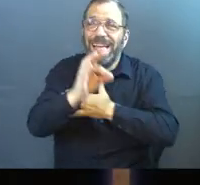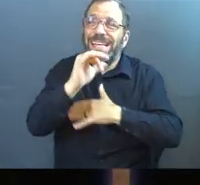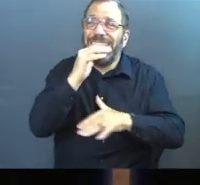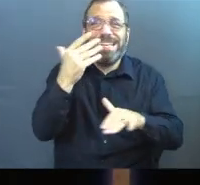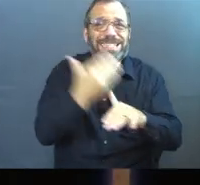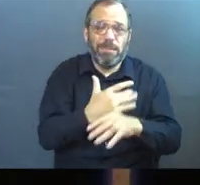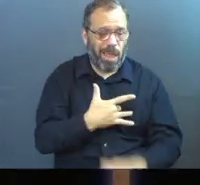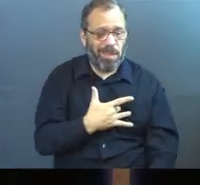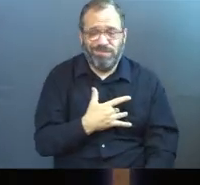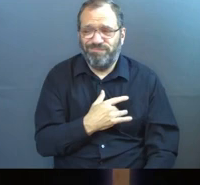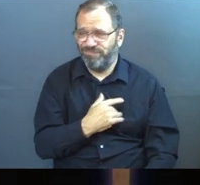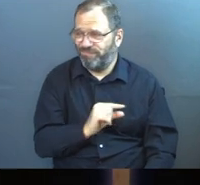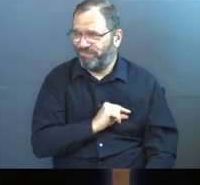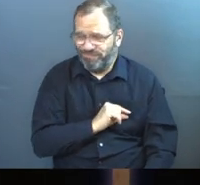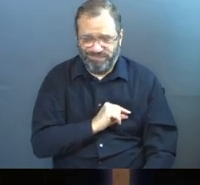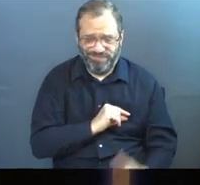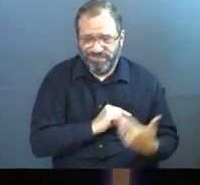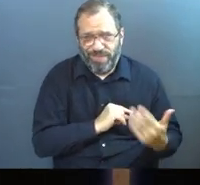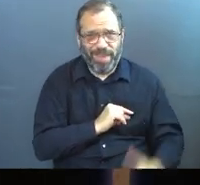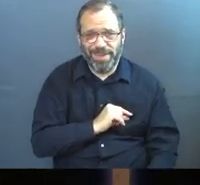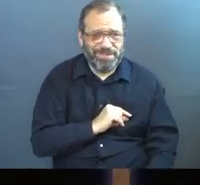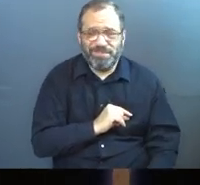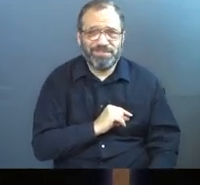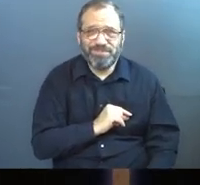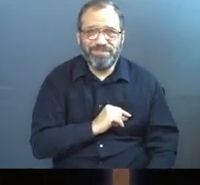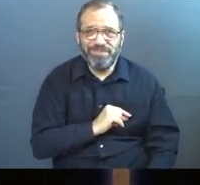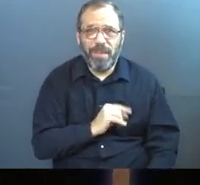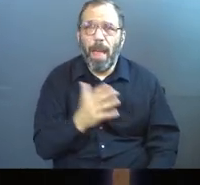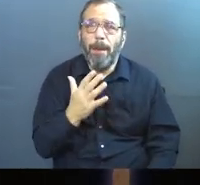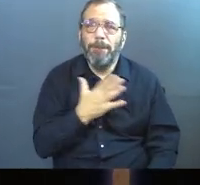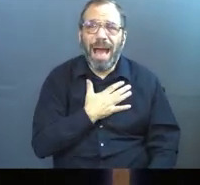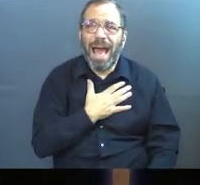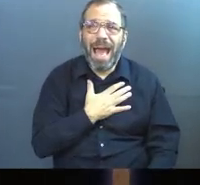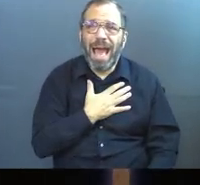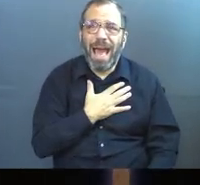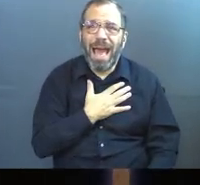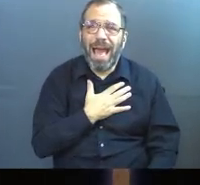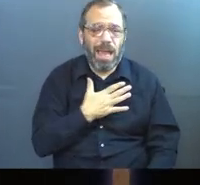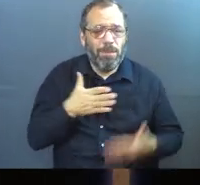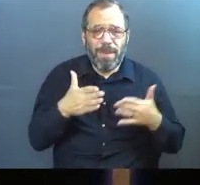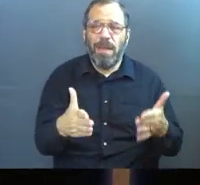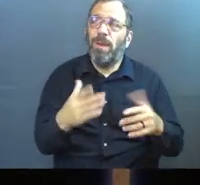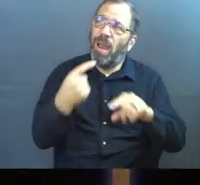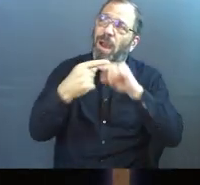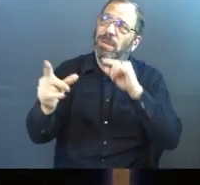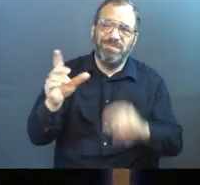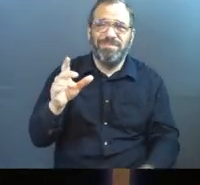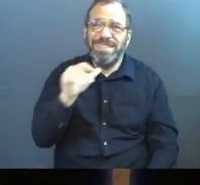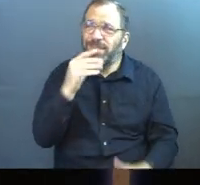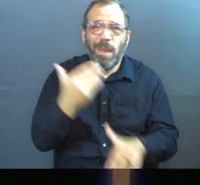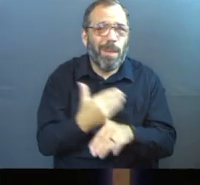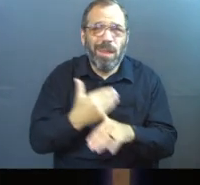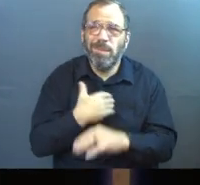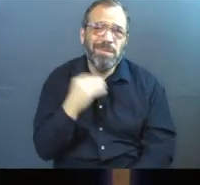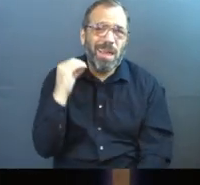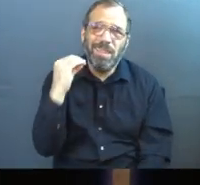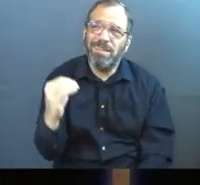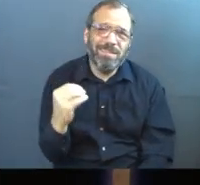bother my heart to walk in a direction that was opposite from God. It just didn't bother me.